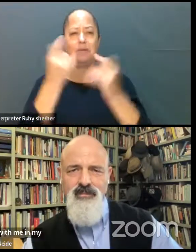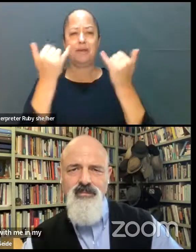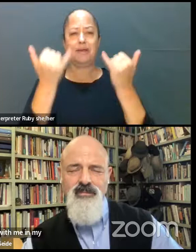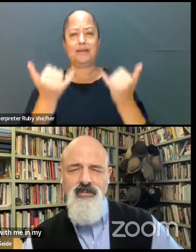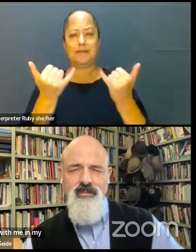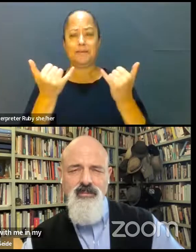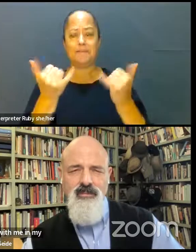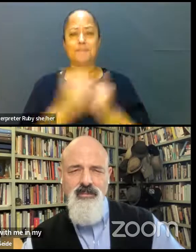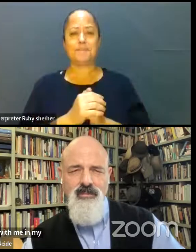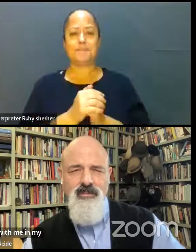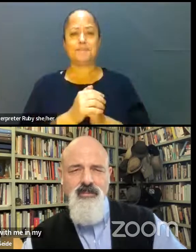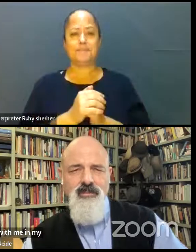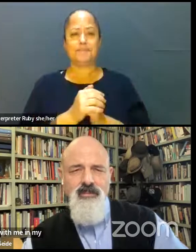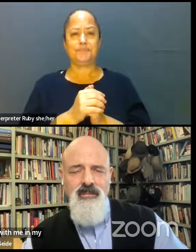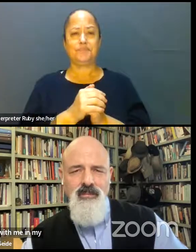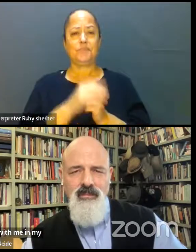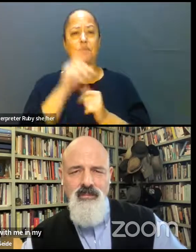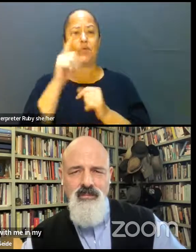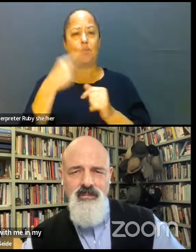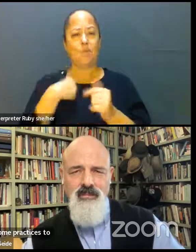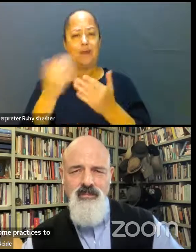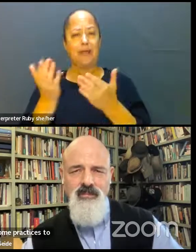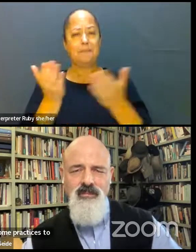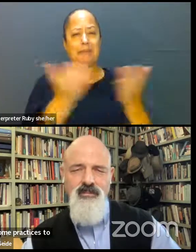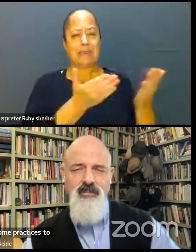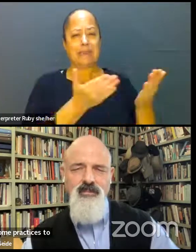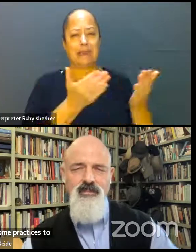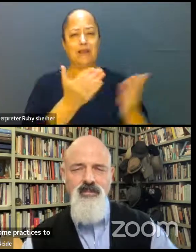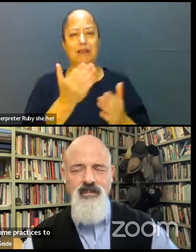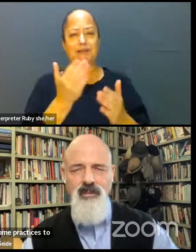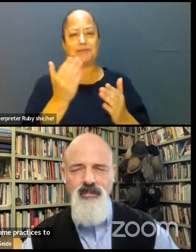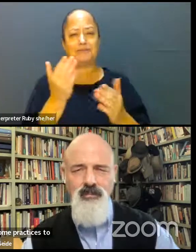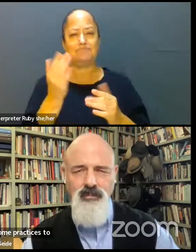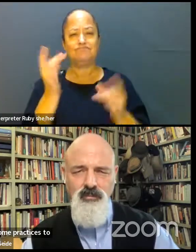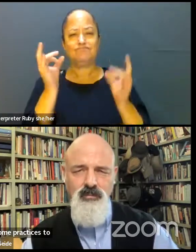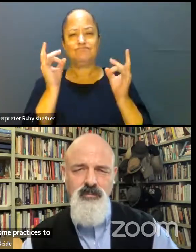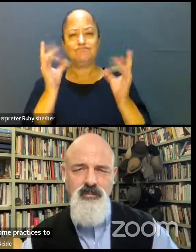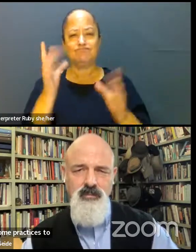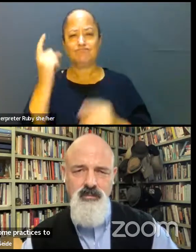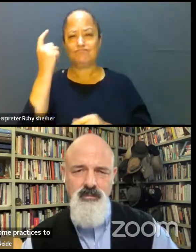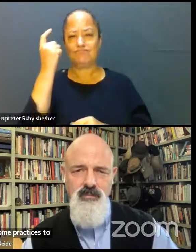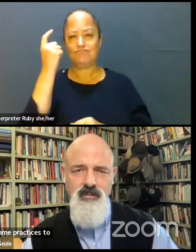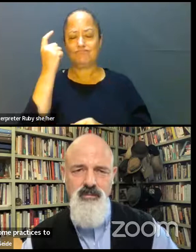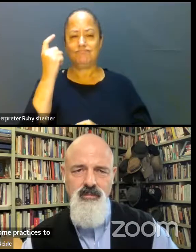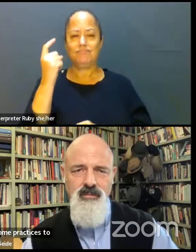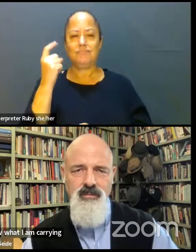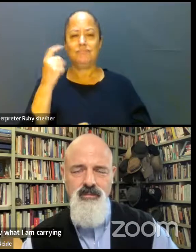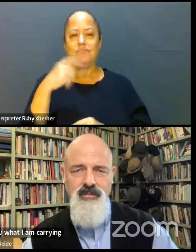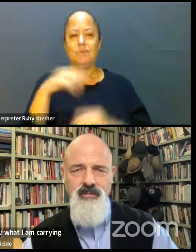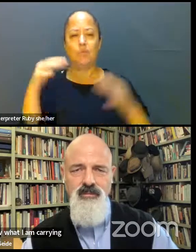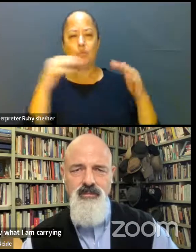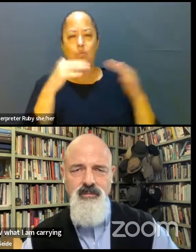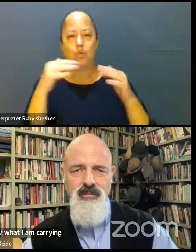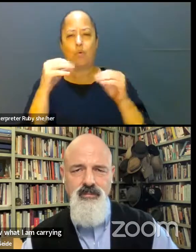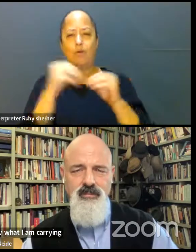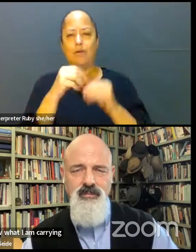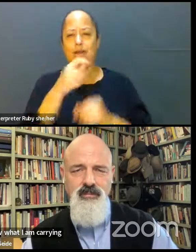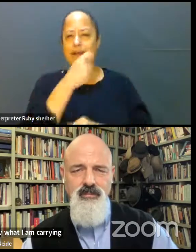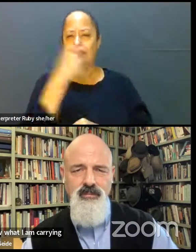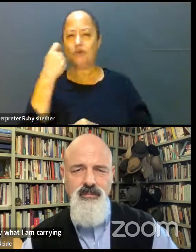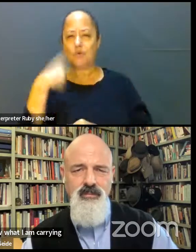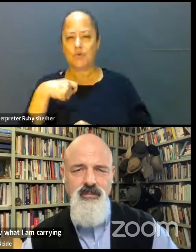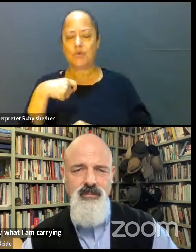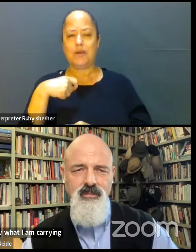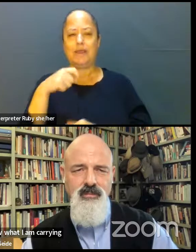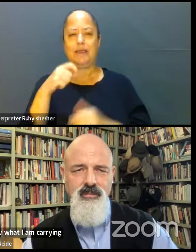what I'm carrying are brutal wars in Ukraine and Tigray and other areas of the world. then anti